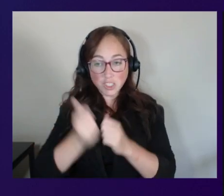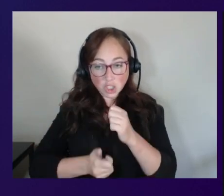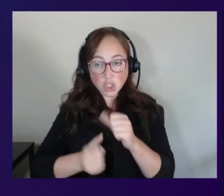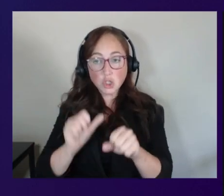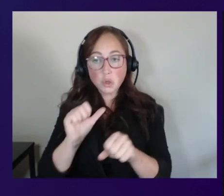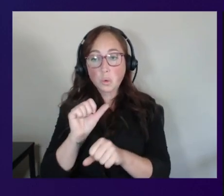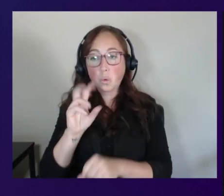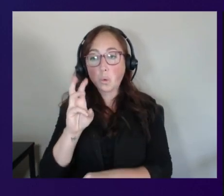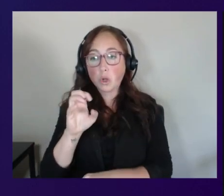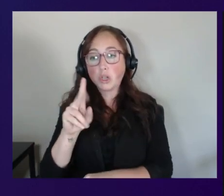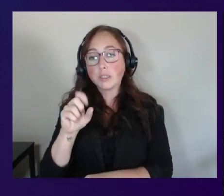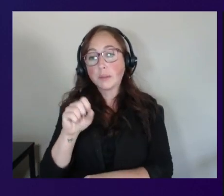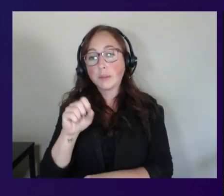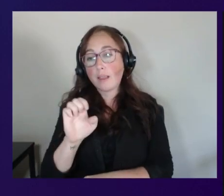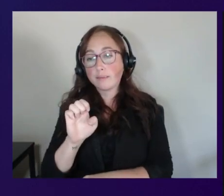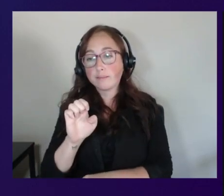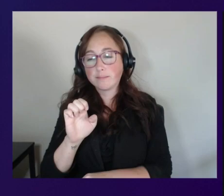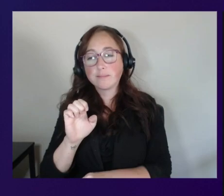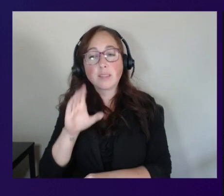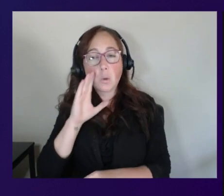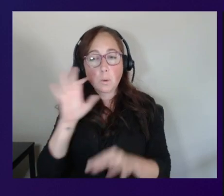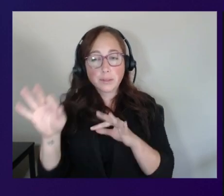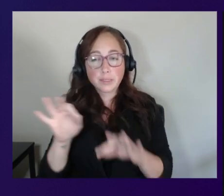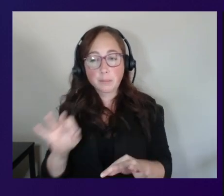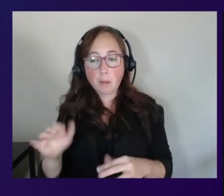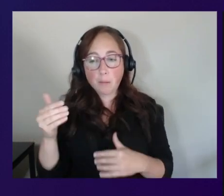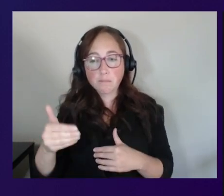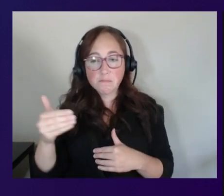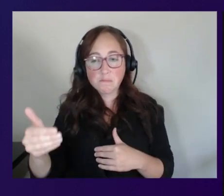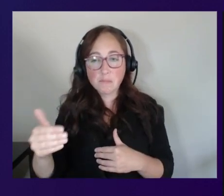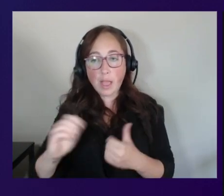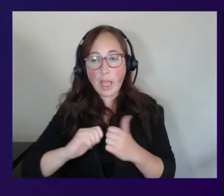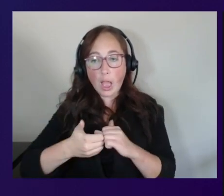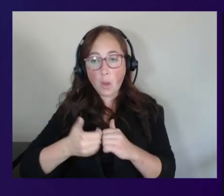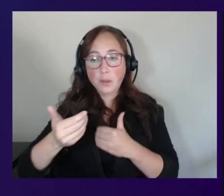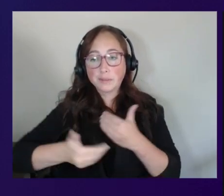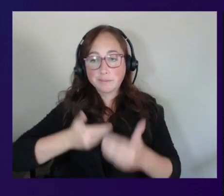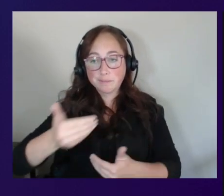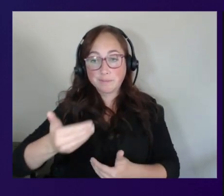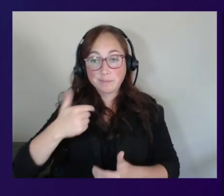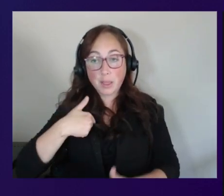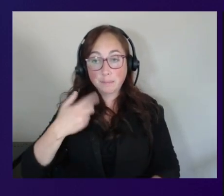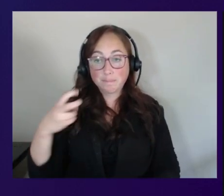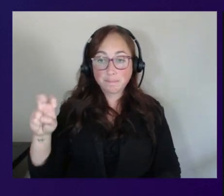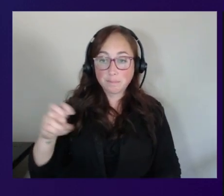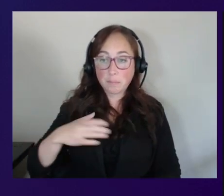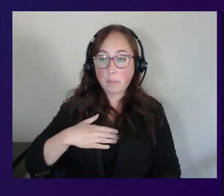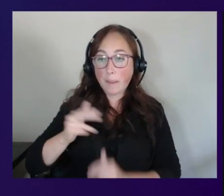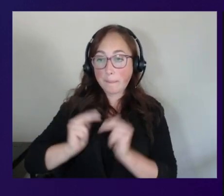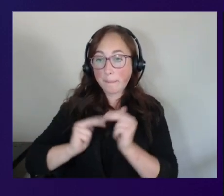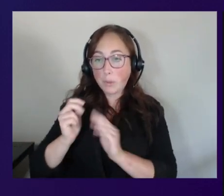and and walk you through how this gets deployed now i'm going to go ahead and switch over to my build account